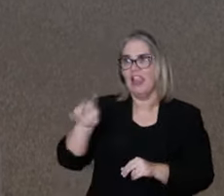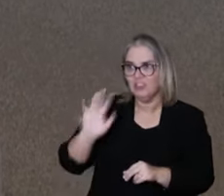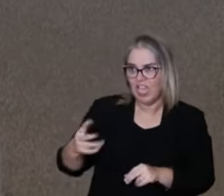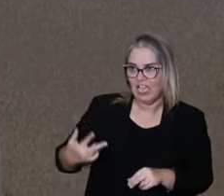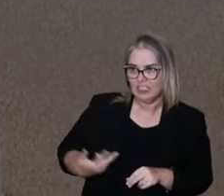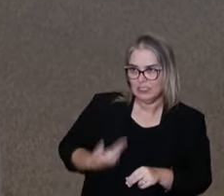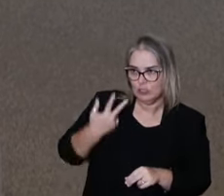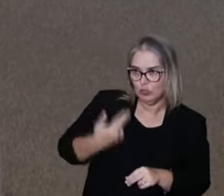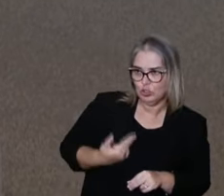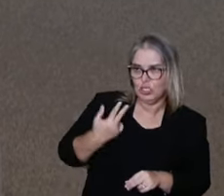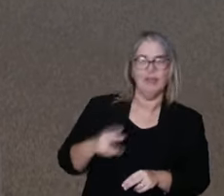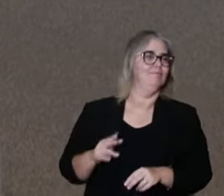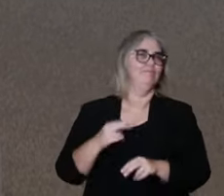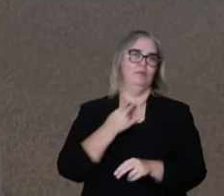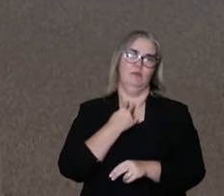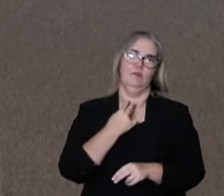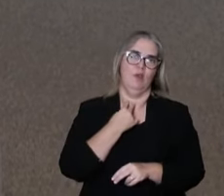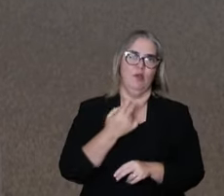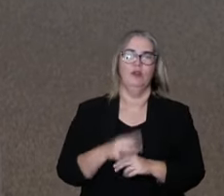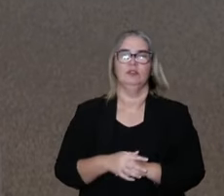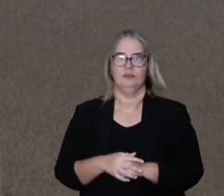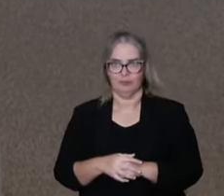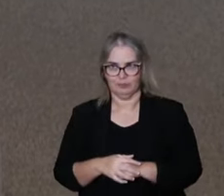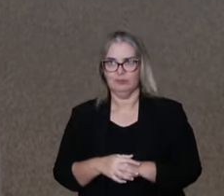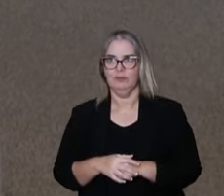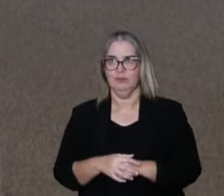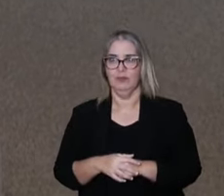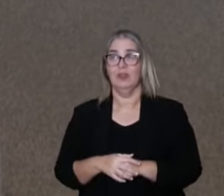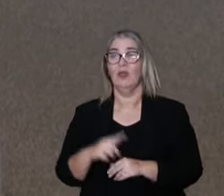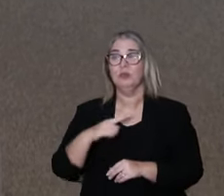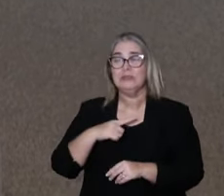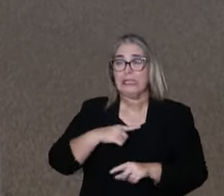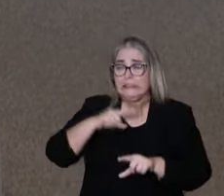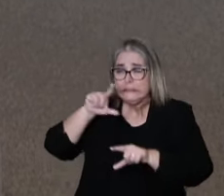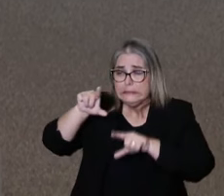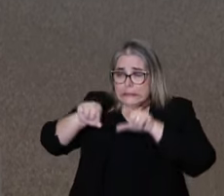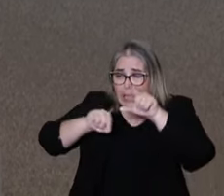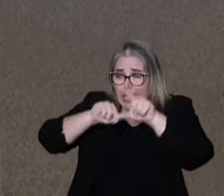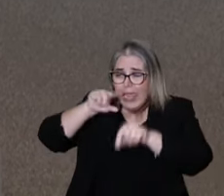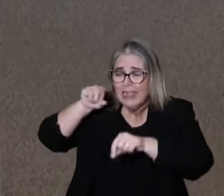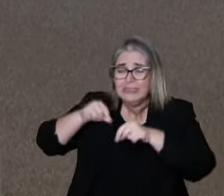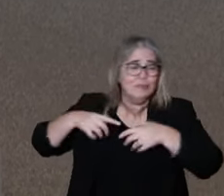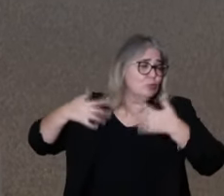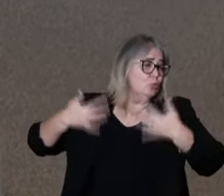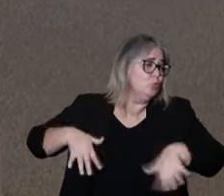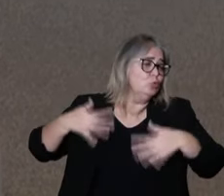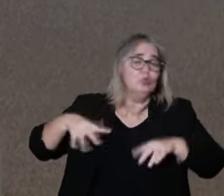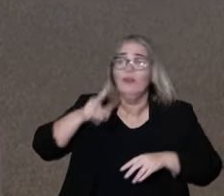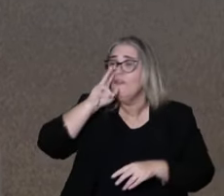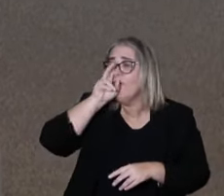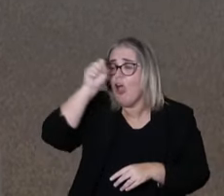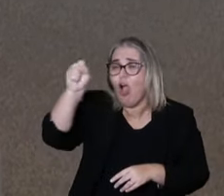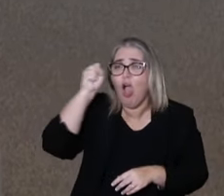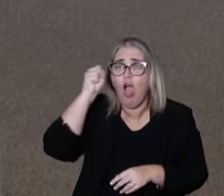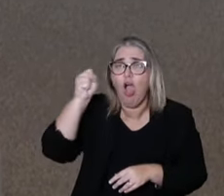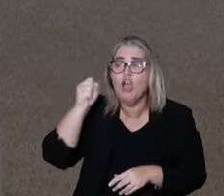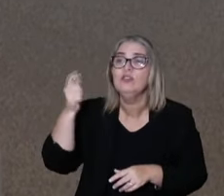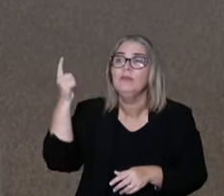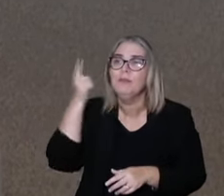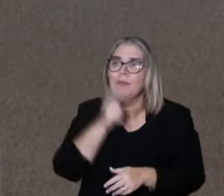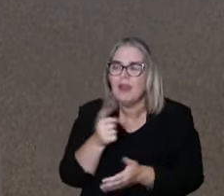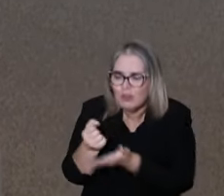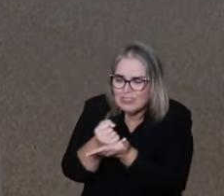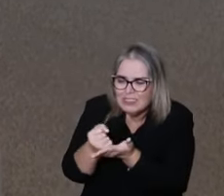person, if the person underwent a surgery, the person is not going to be selected. So there is a big discussion.